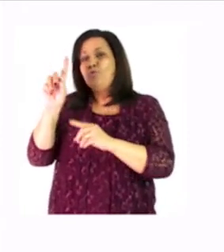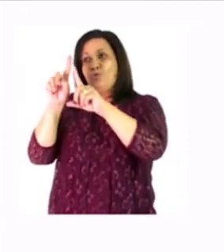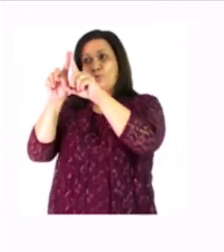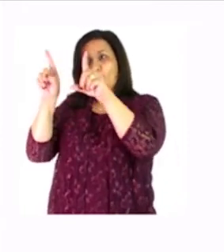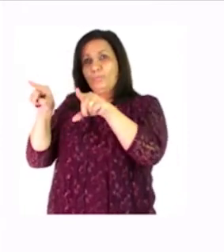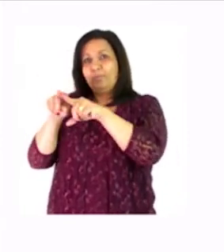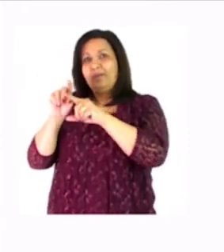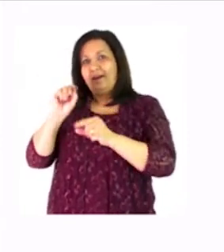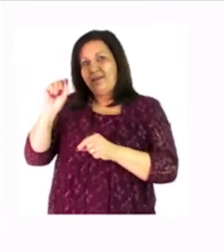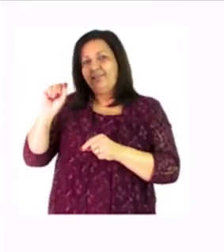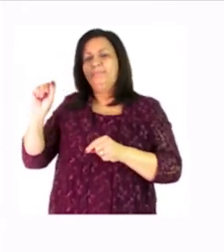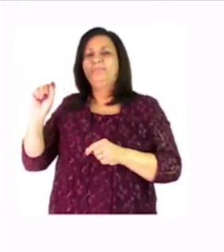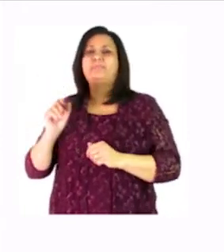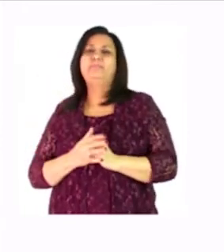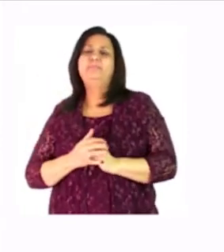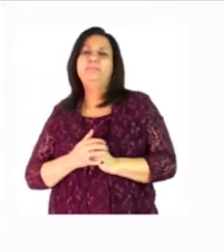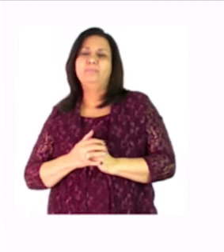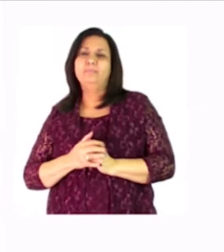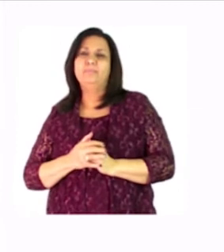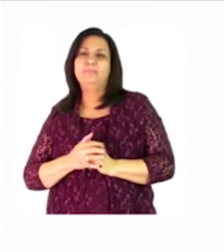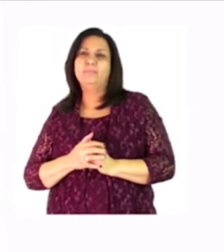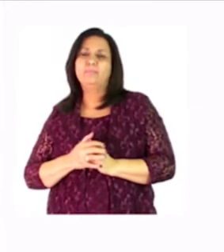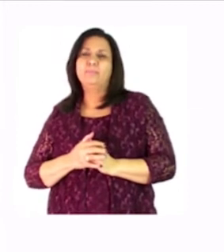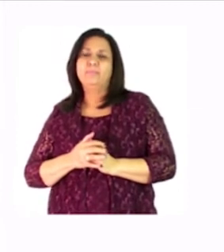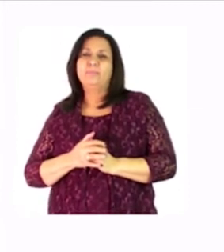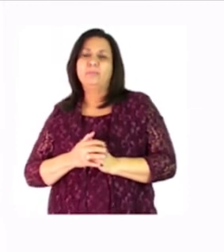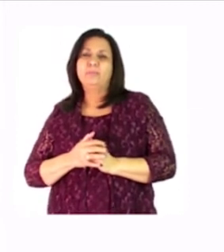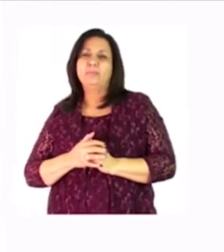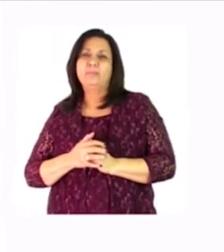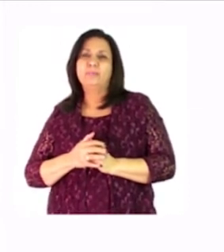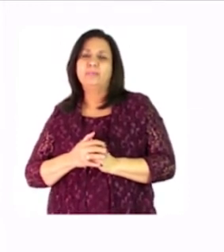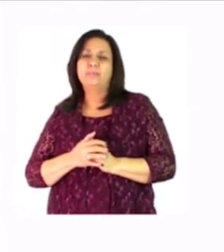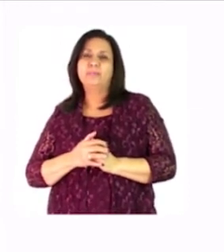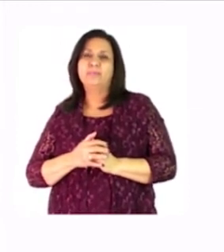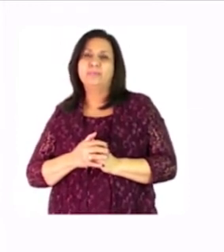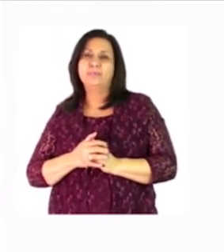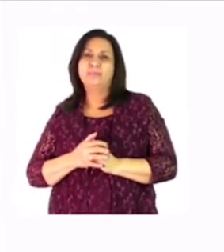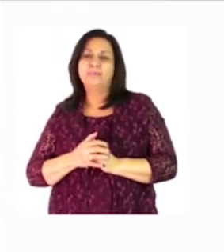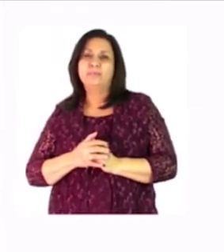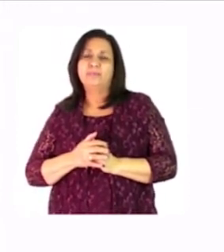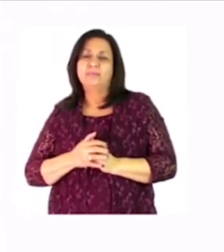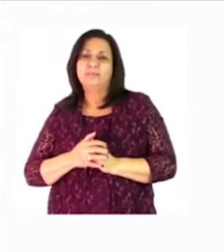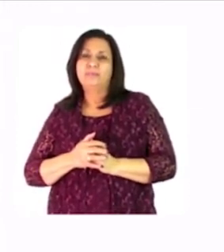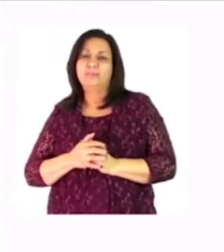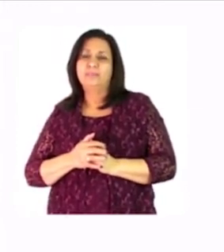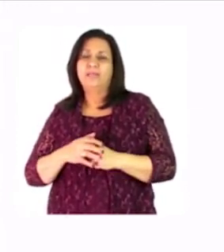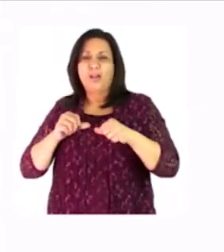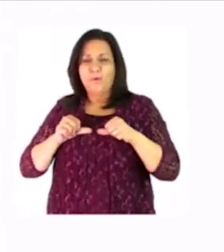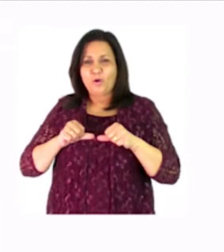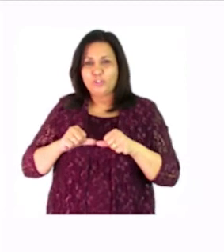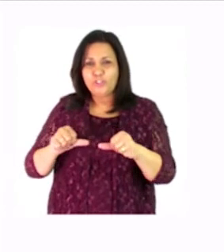two on the little corner next to the picture where the little boy is brushing his teeth